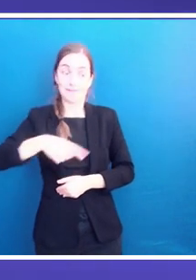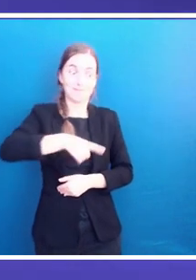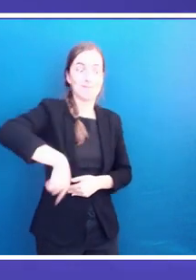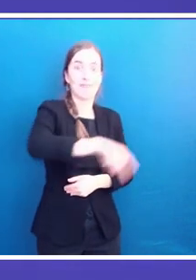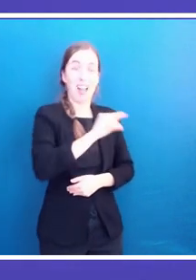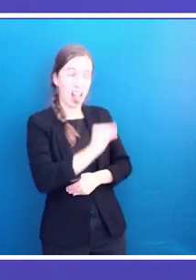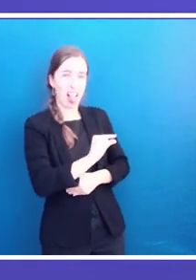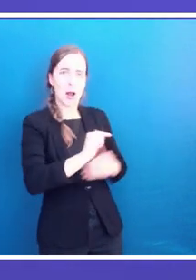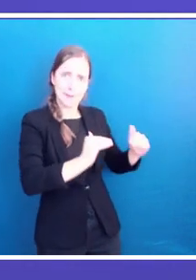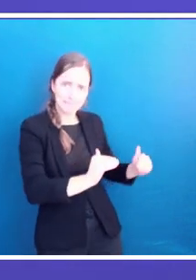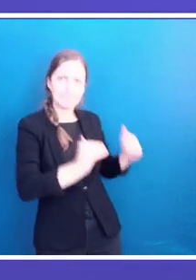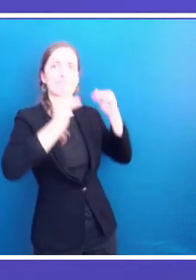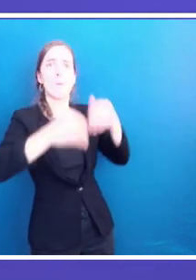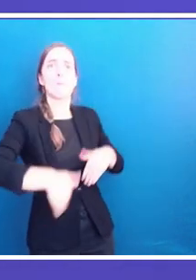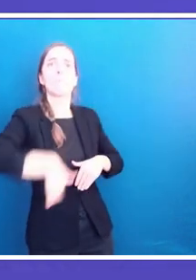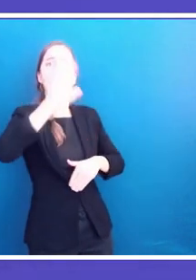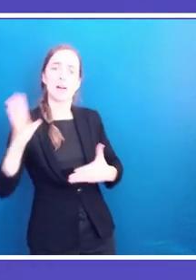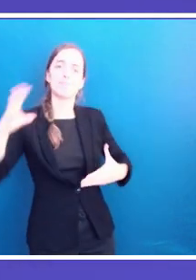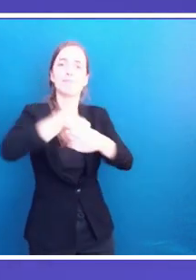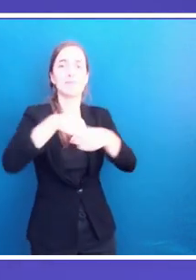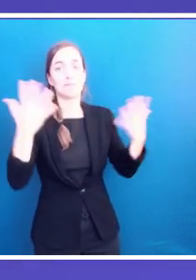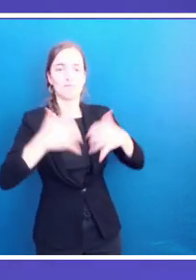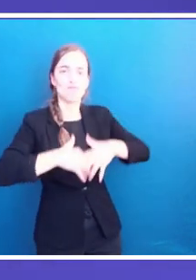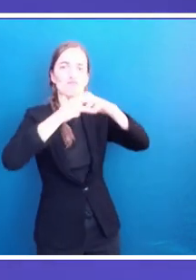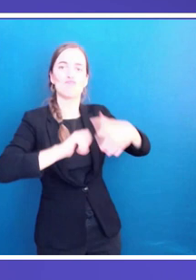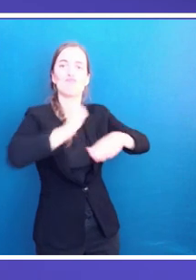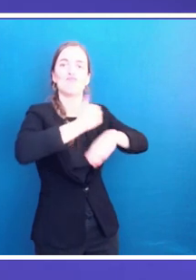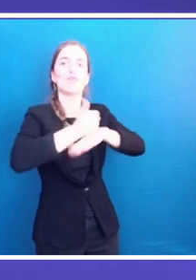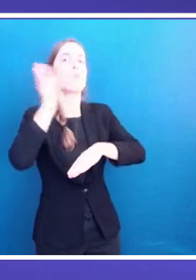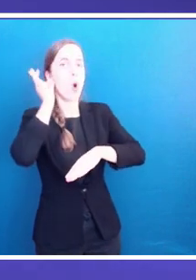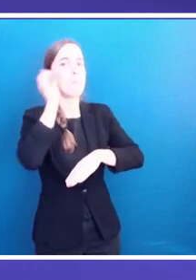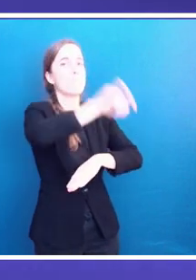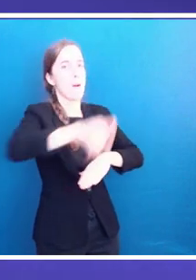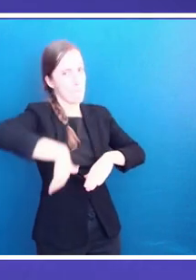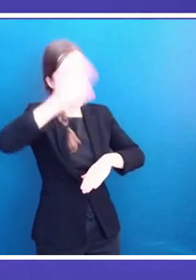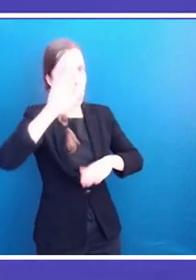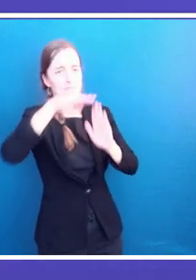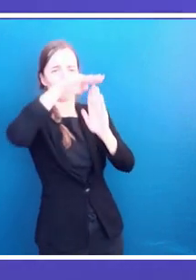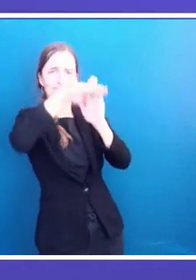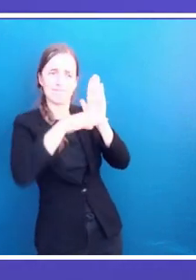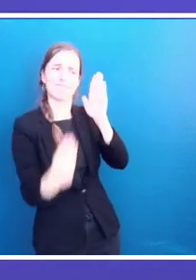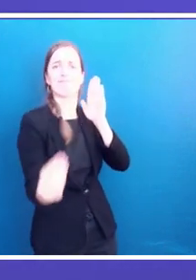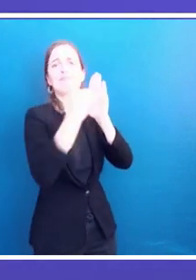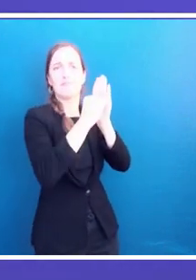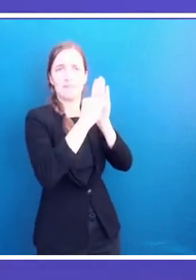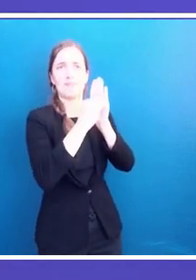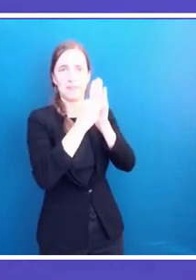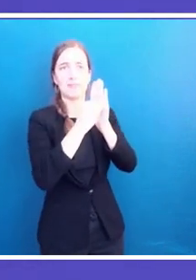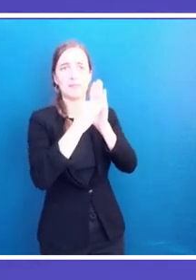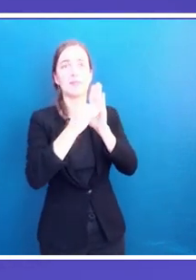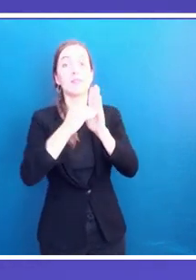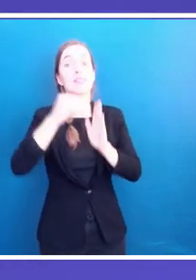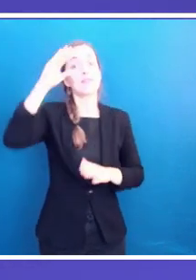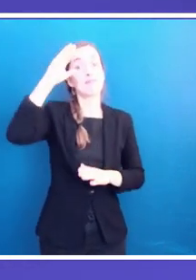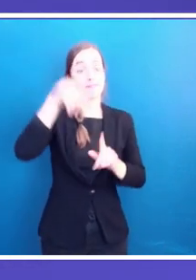making gender perspective the golden thread running through all the action plans and the specific initiatives stemming from or